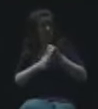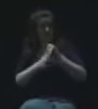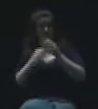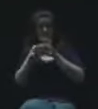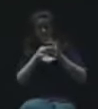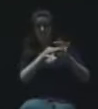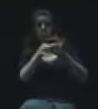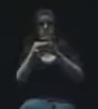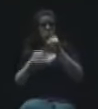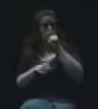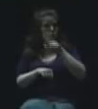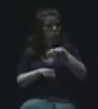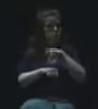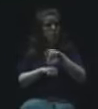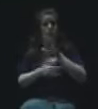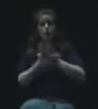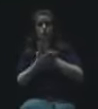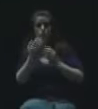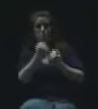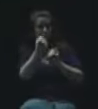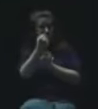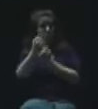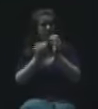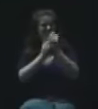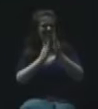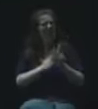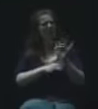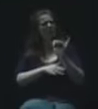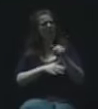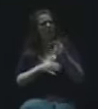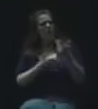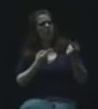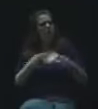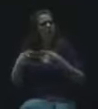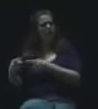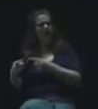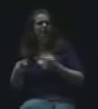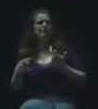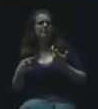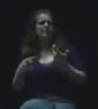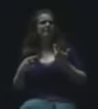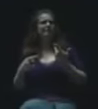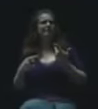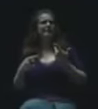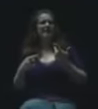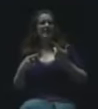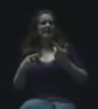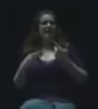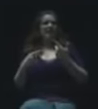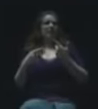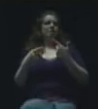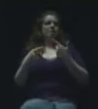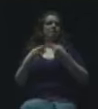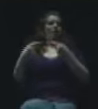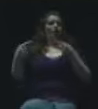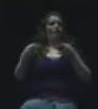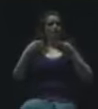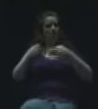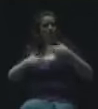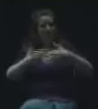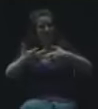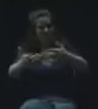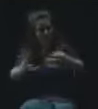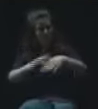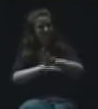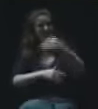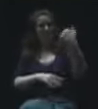principals and among our school-based leadership. When things like that happen, it goes in the opposite direction. It reminds me of the